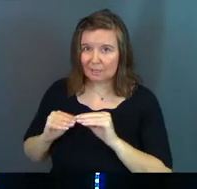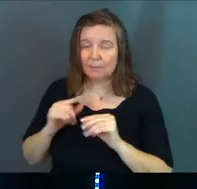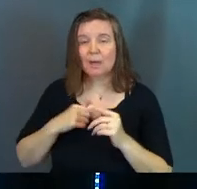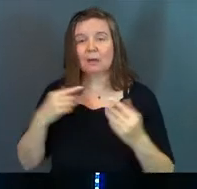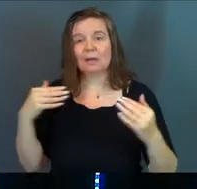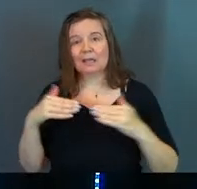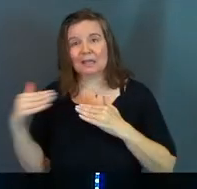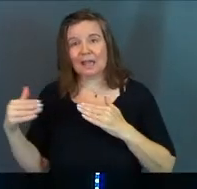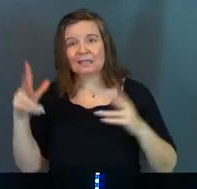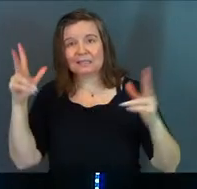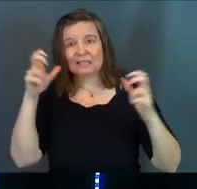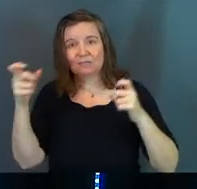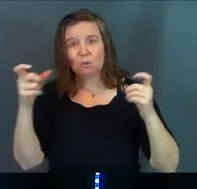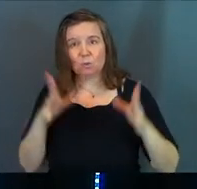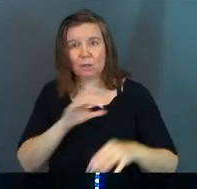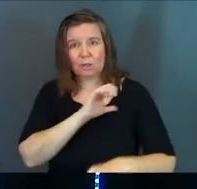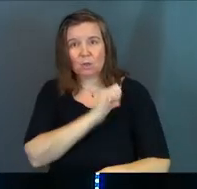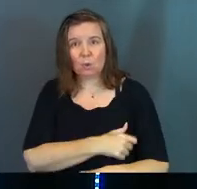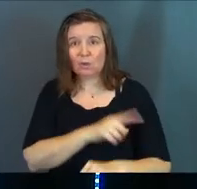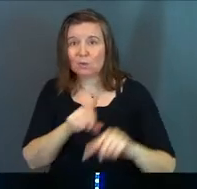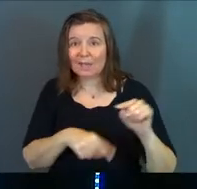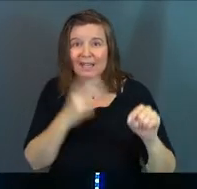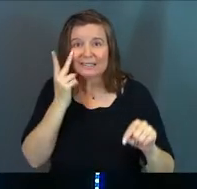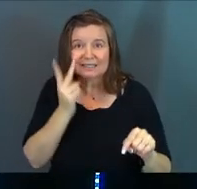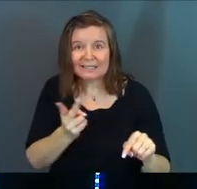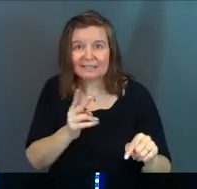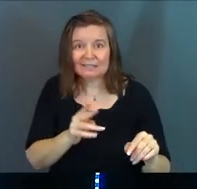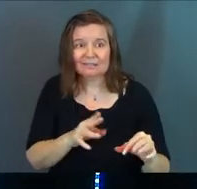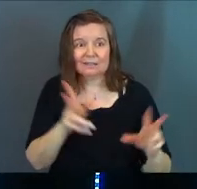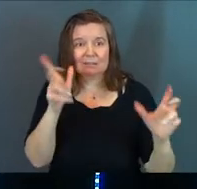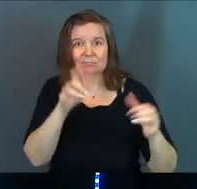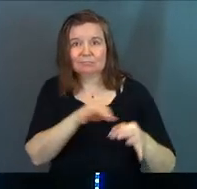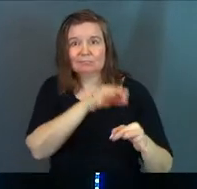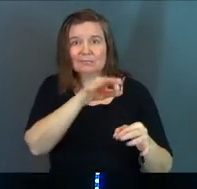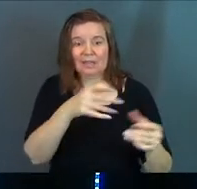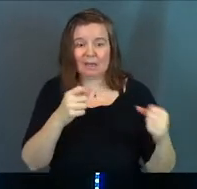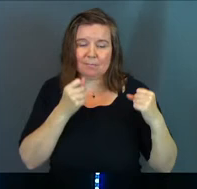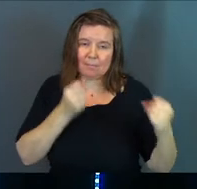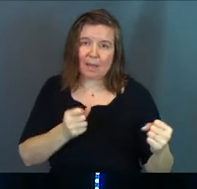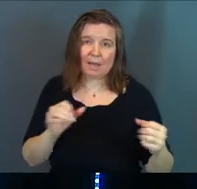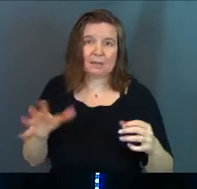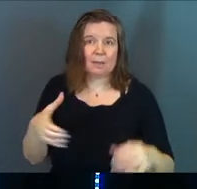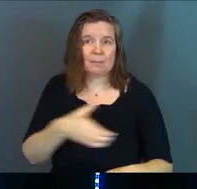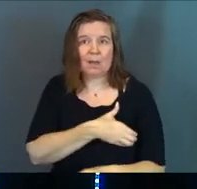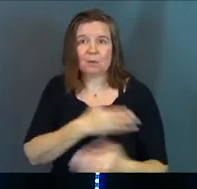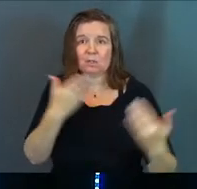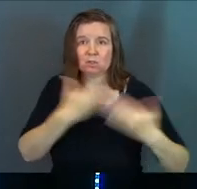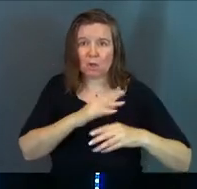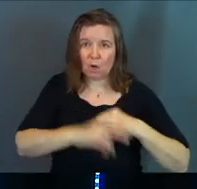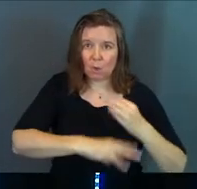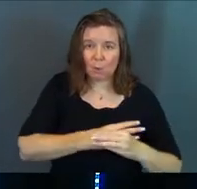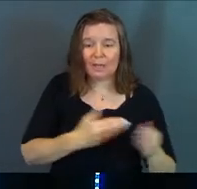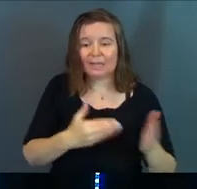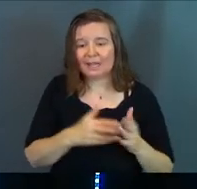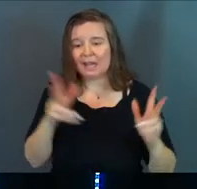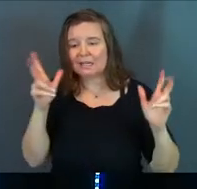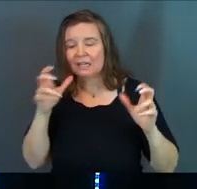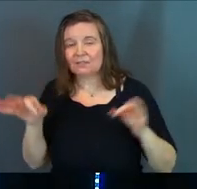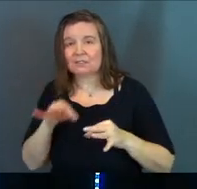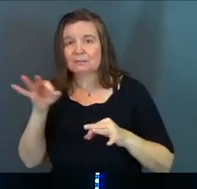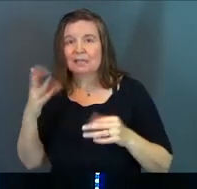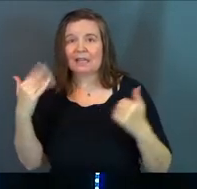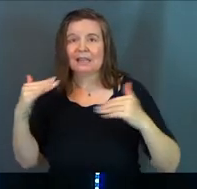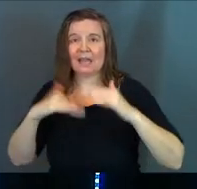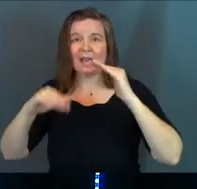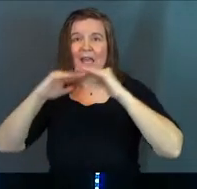against evil rulers and authorities of the unseen world, against mighty powers in this dark world and against evil spirits in the